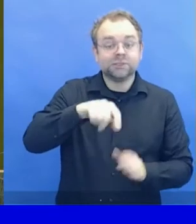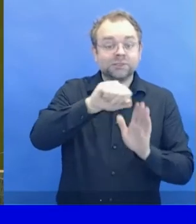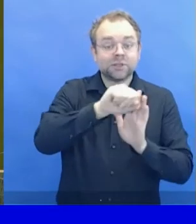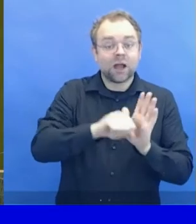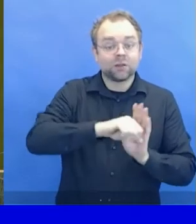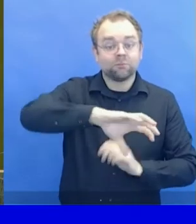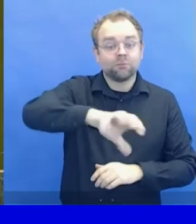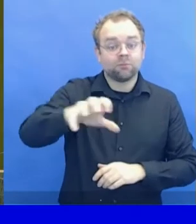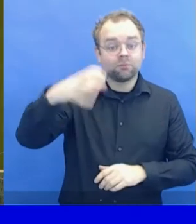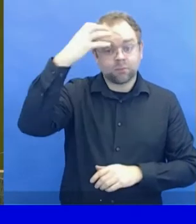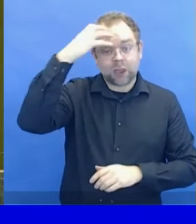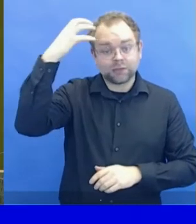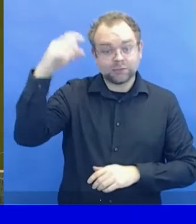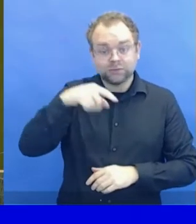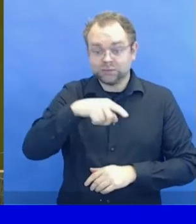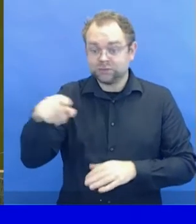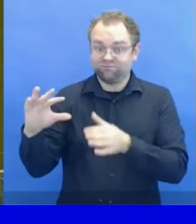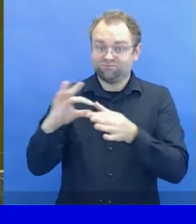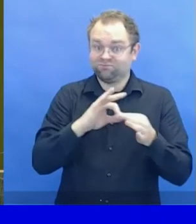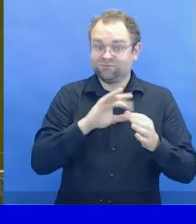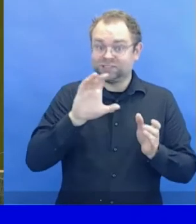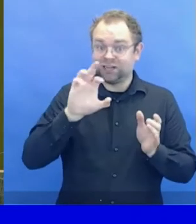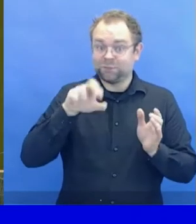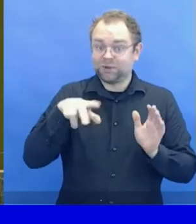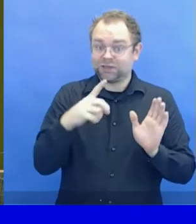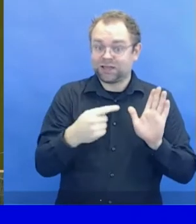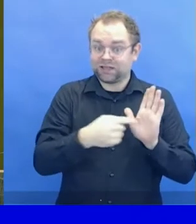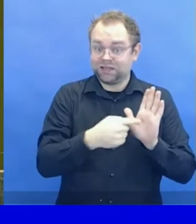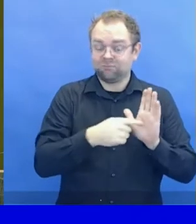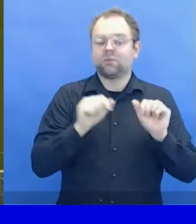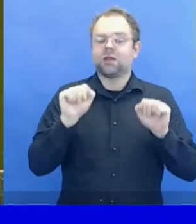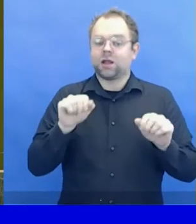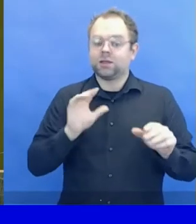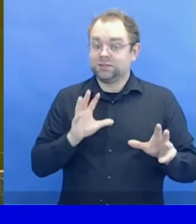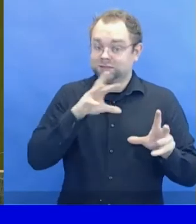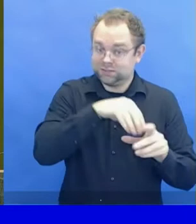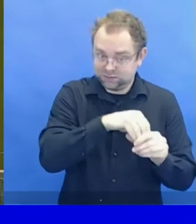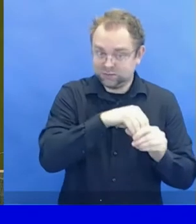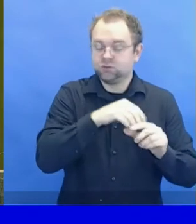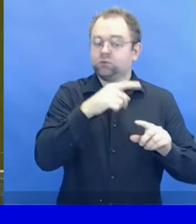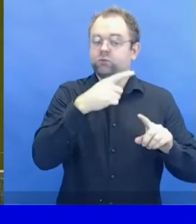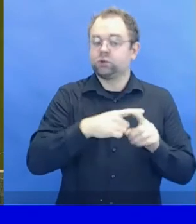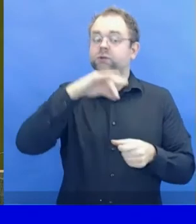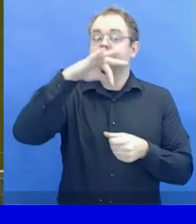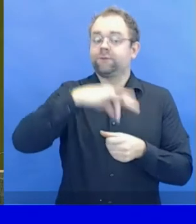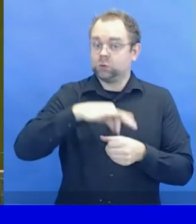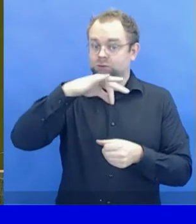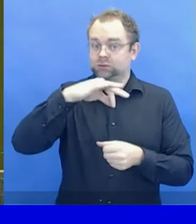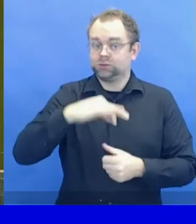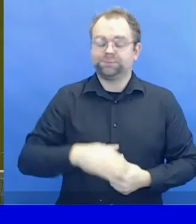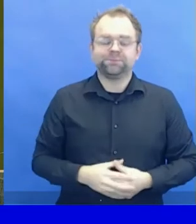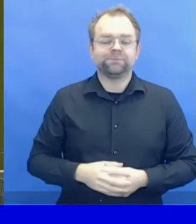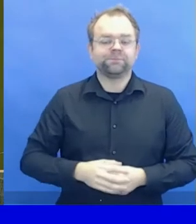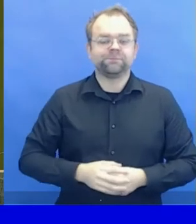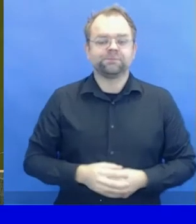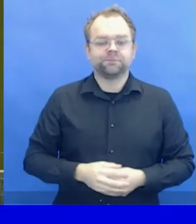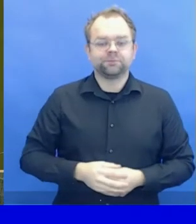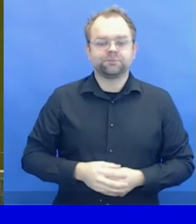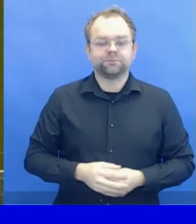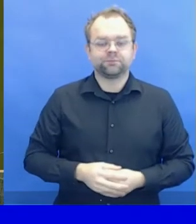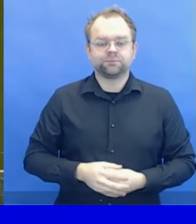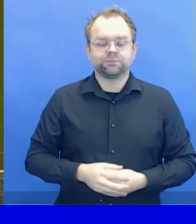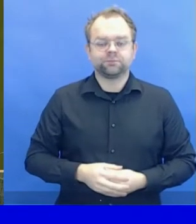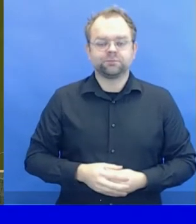Before we begin, delegations are hereby requested to strictly adhere to the safety and health